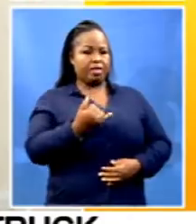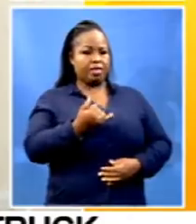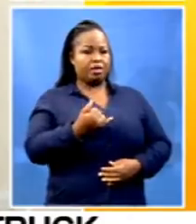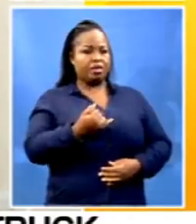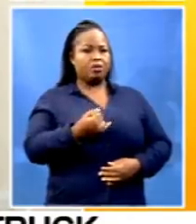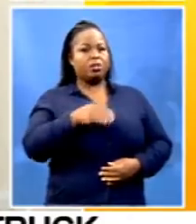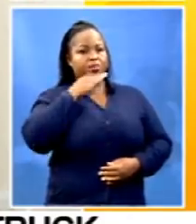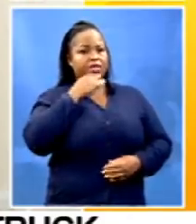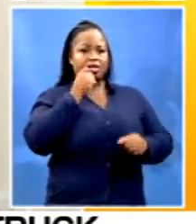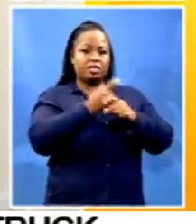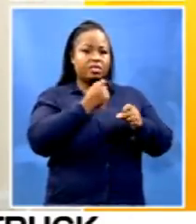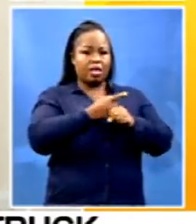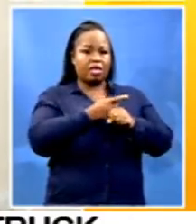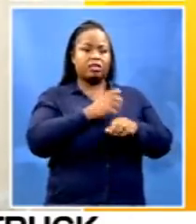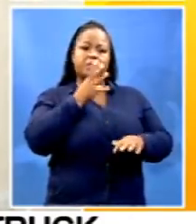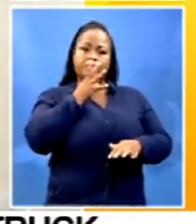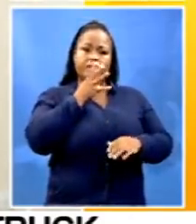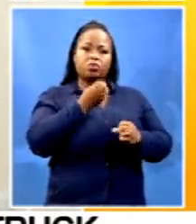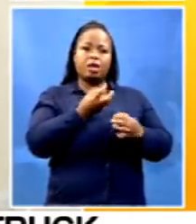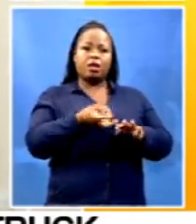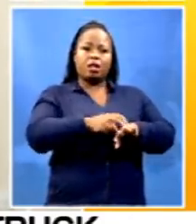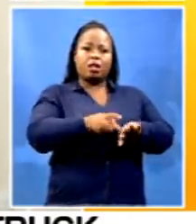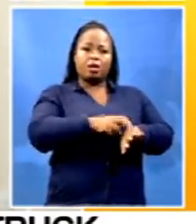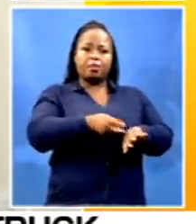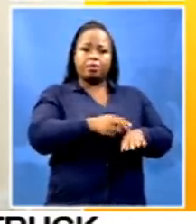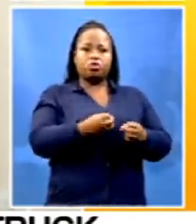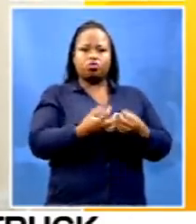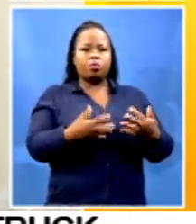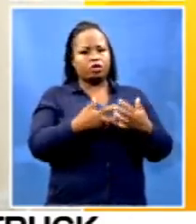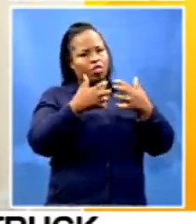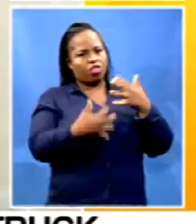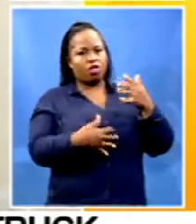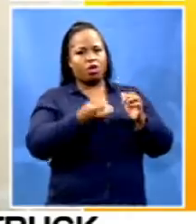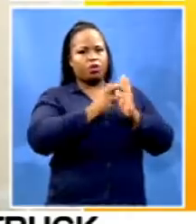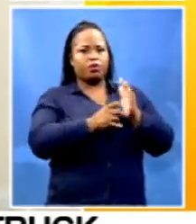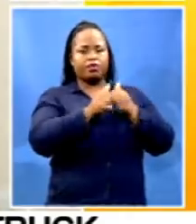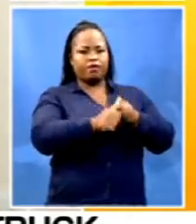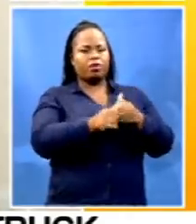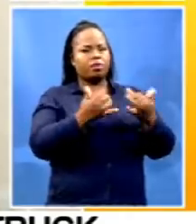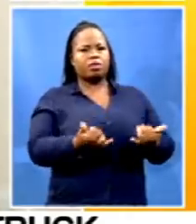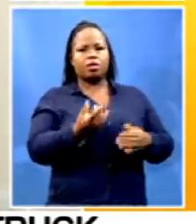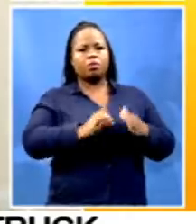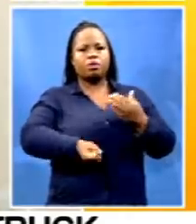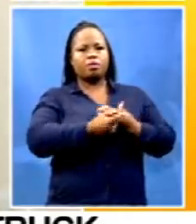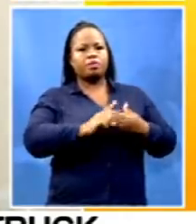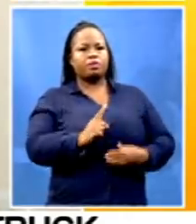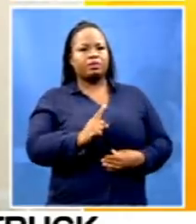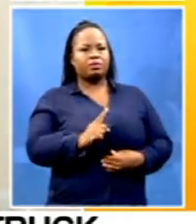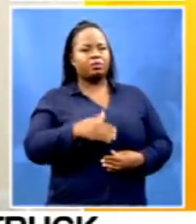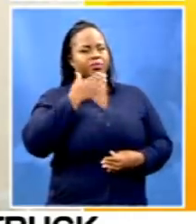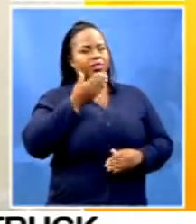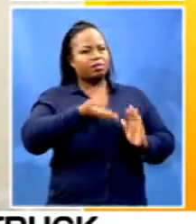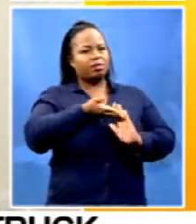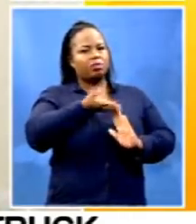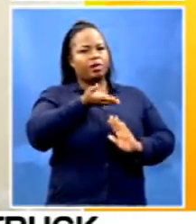that the taxi was overloaded in terms of the lockdown restrictions. So what's going to happen now? And can you also just give us an